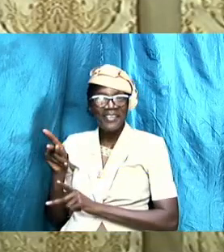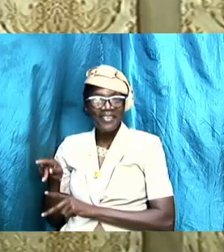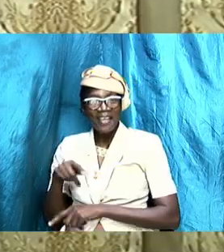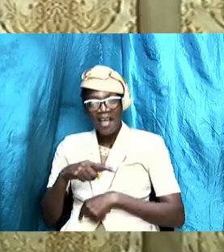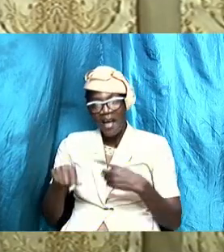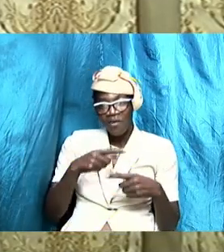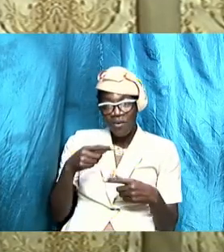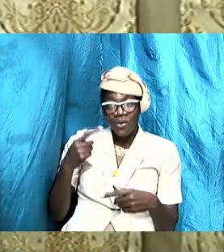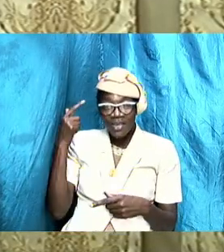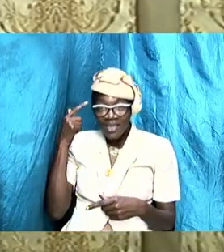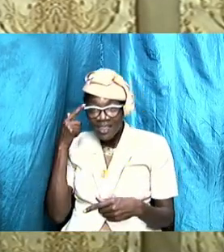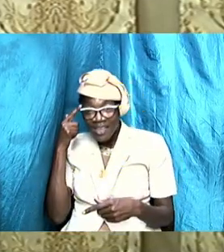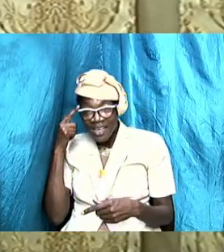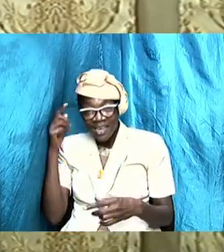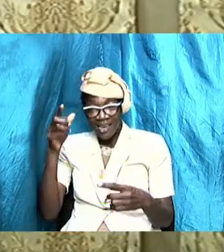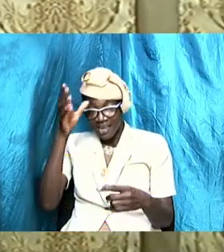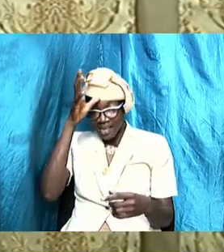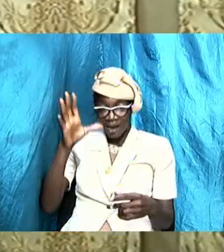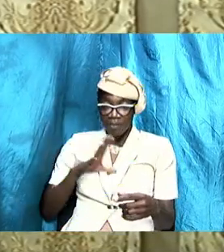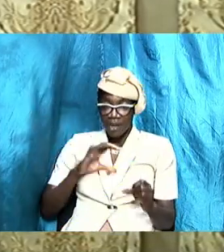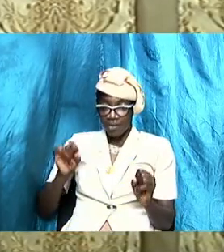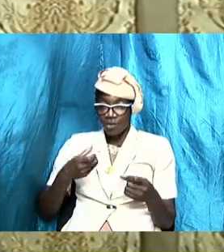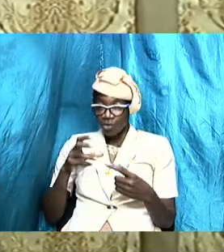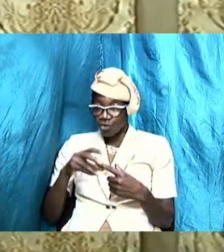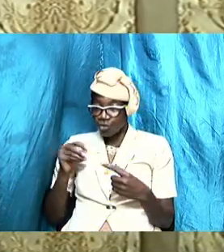you think a man just choose to be quiet